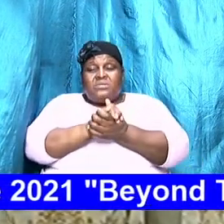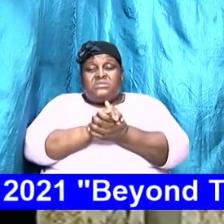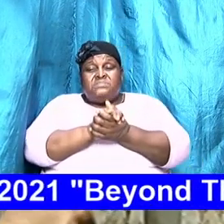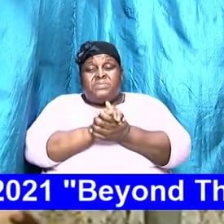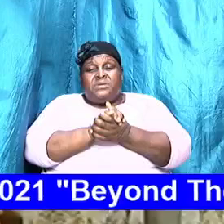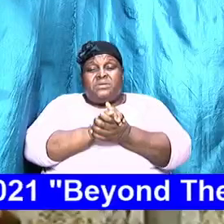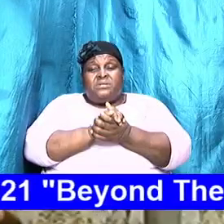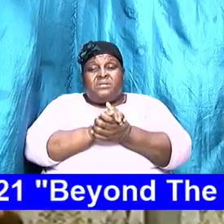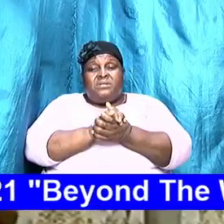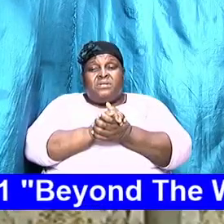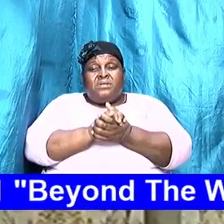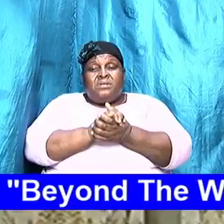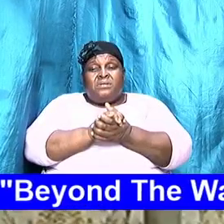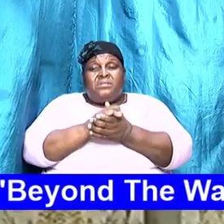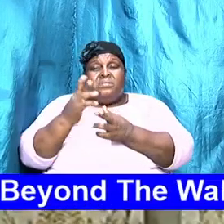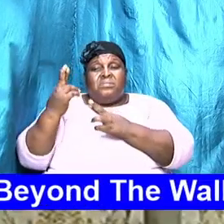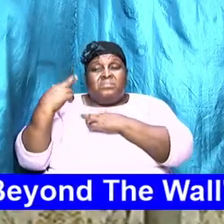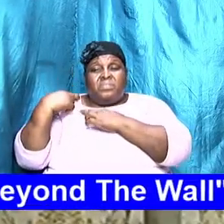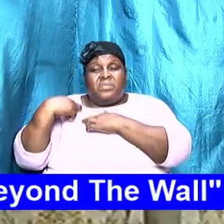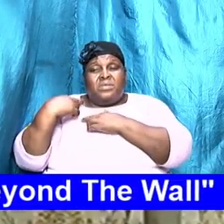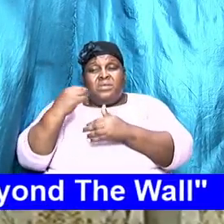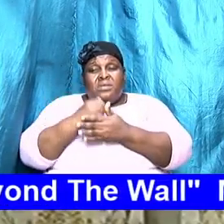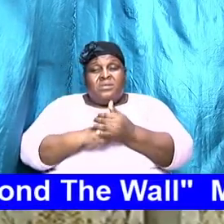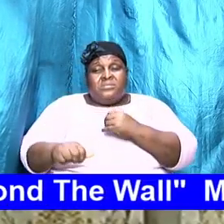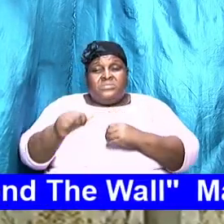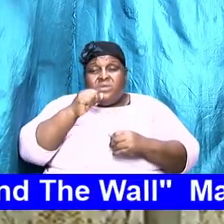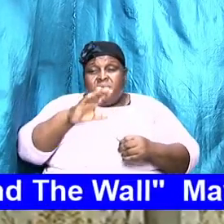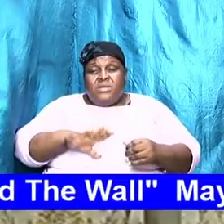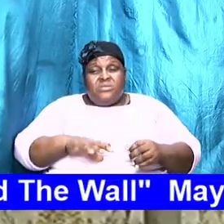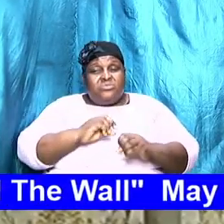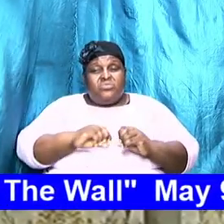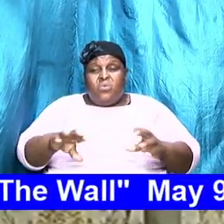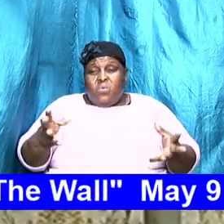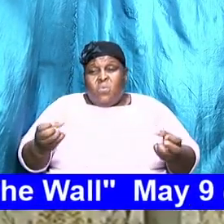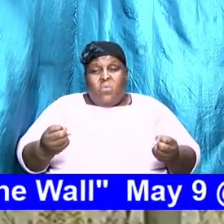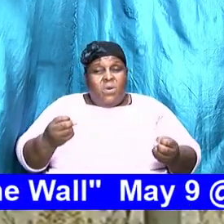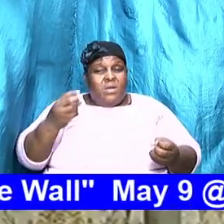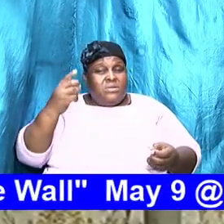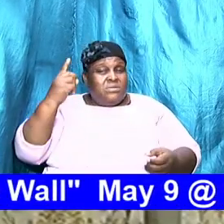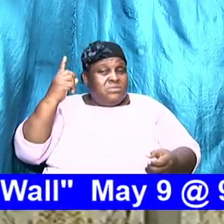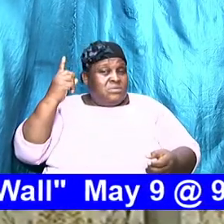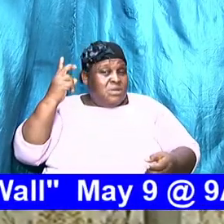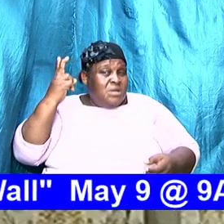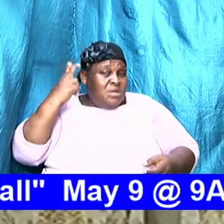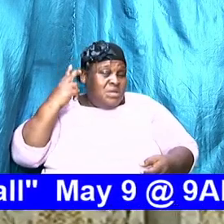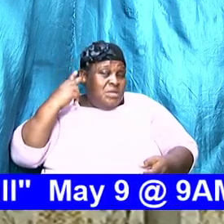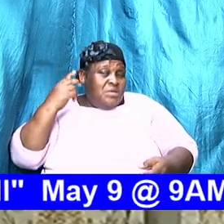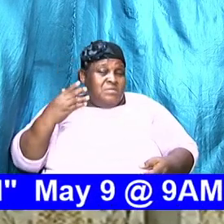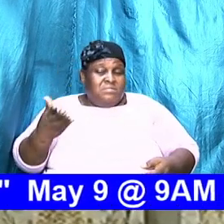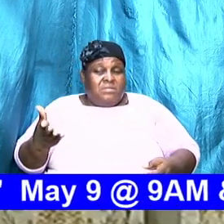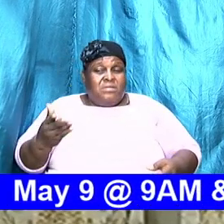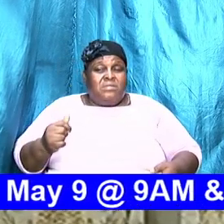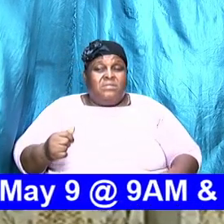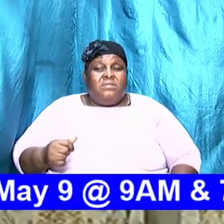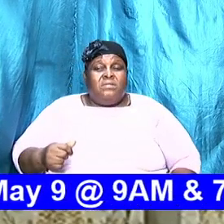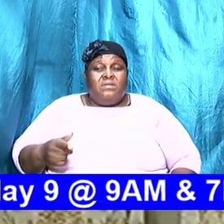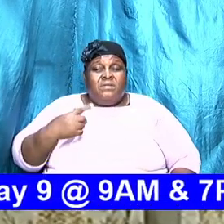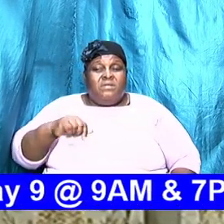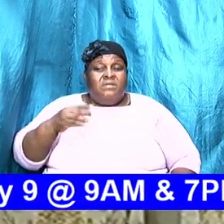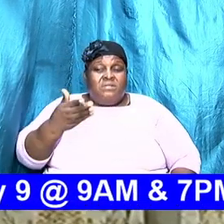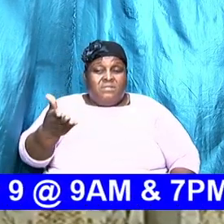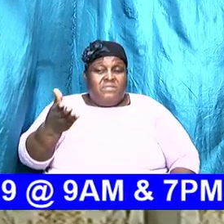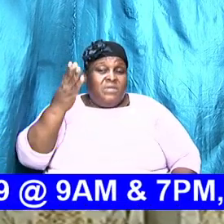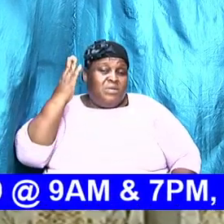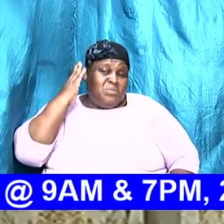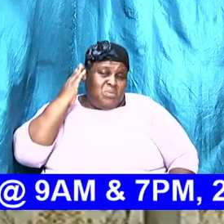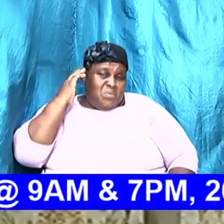are just his responsibility because some ladies don't want to hear that they are not comfortable with that because they know that they